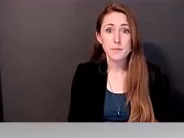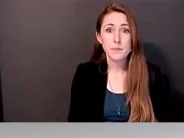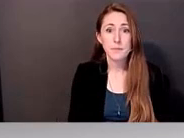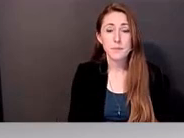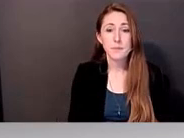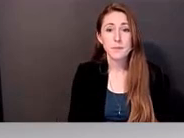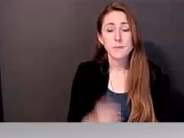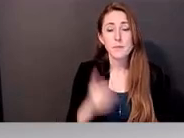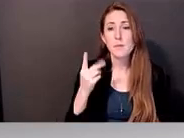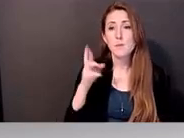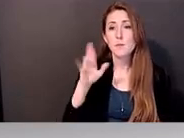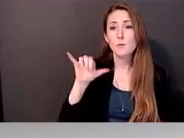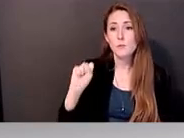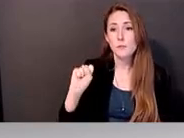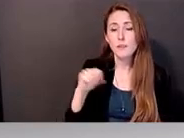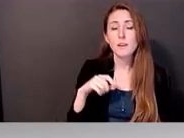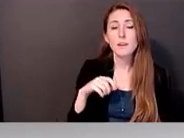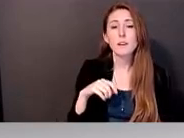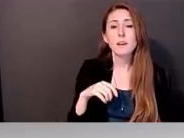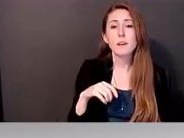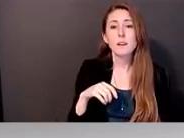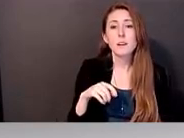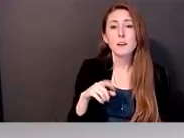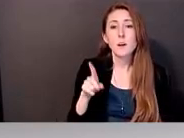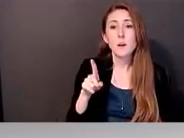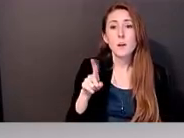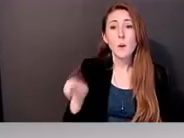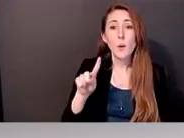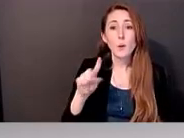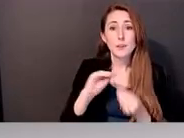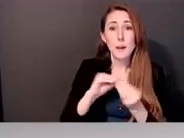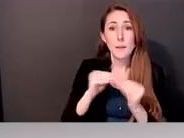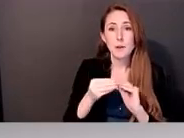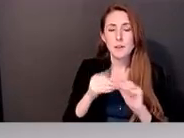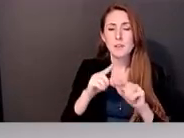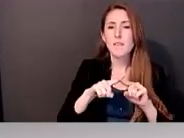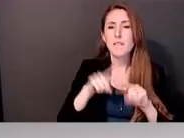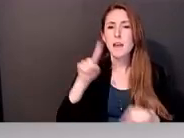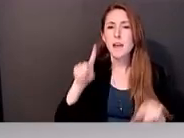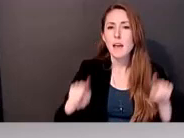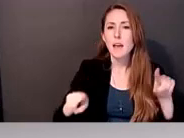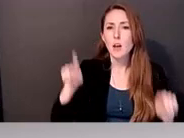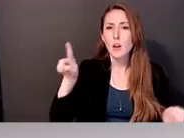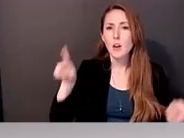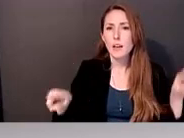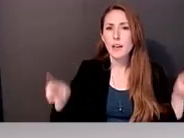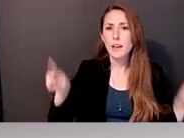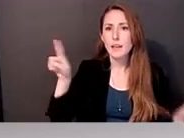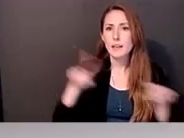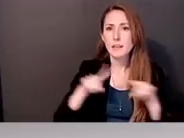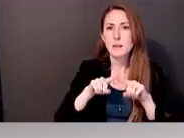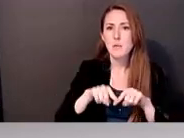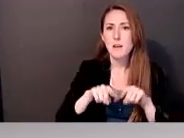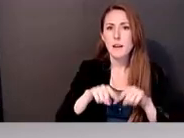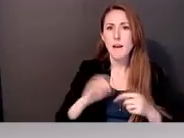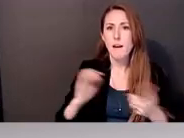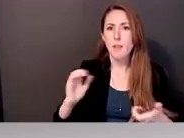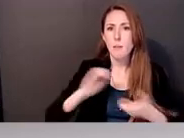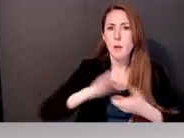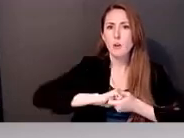I can say that they, those numbers differed by the organization, the partnering organization,